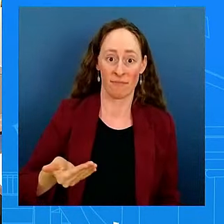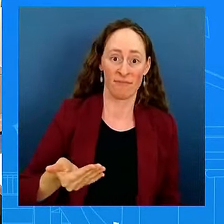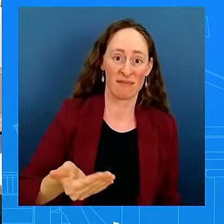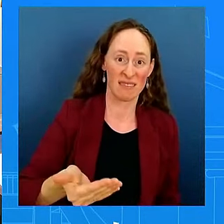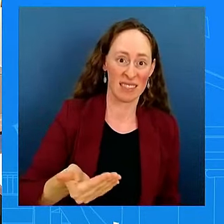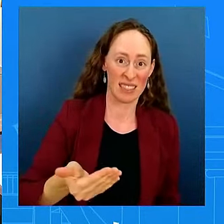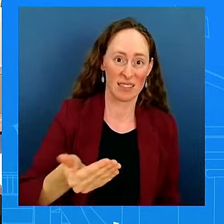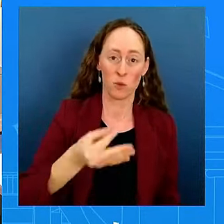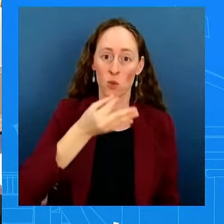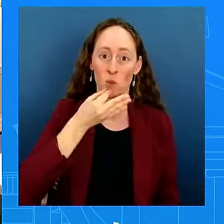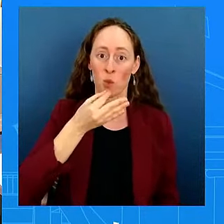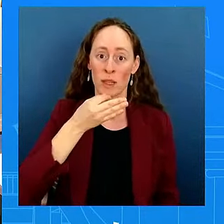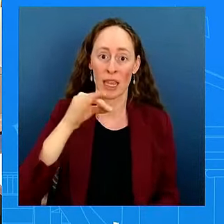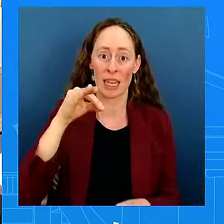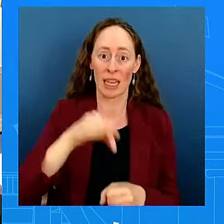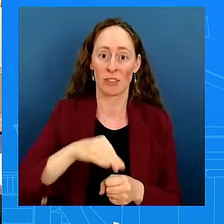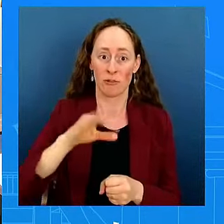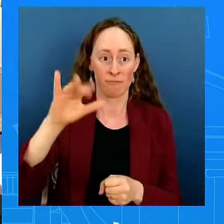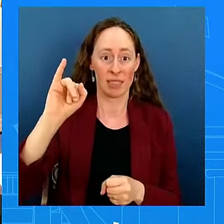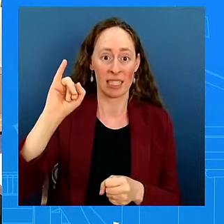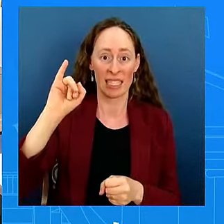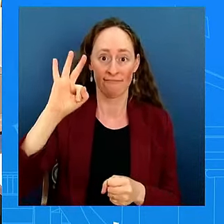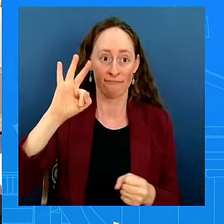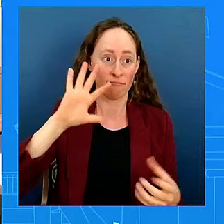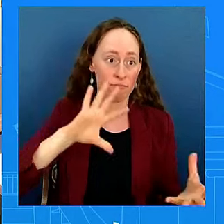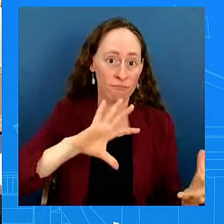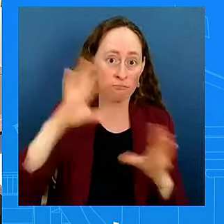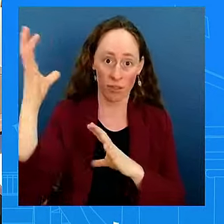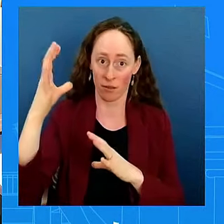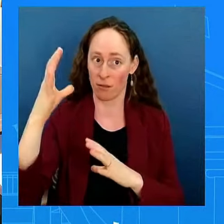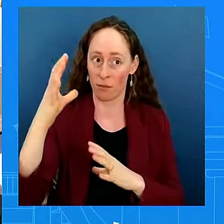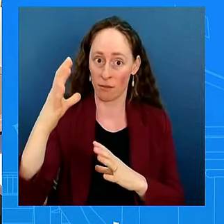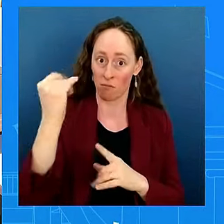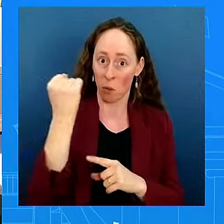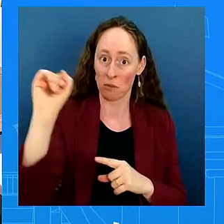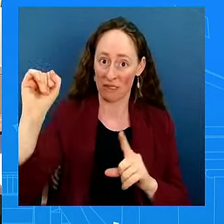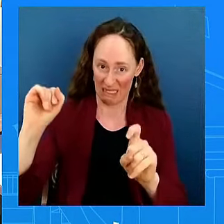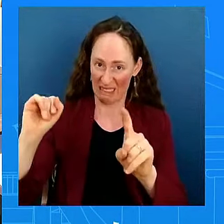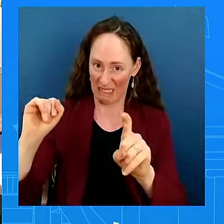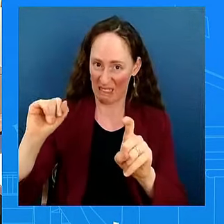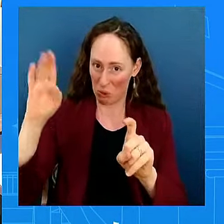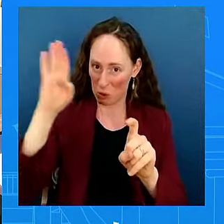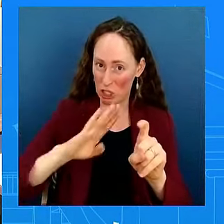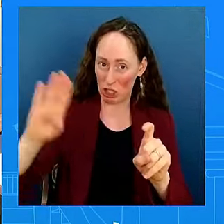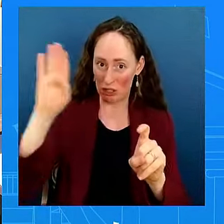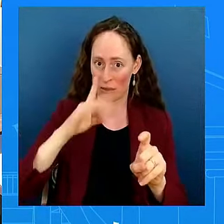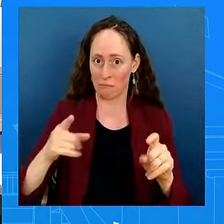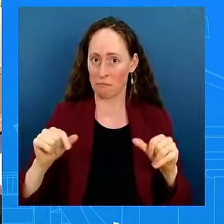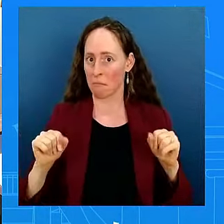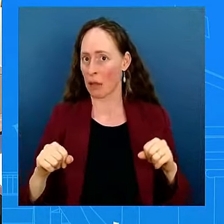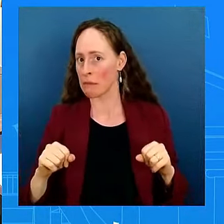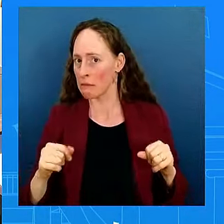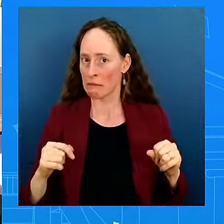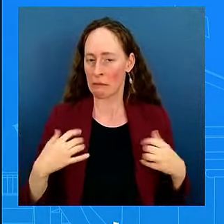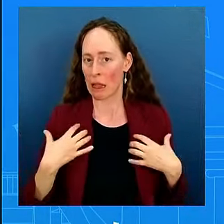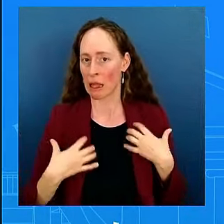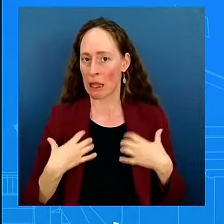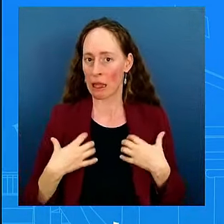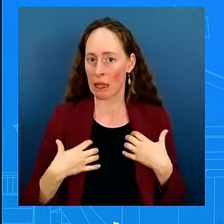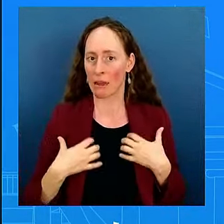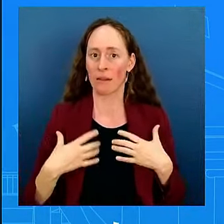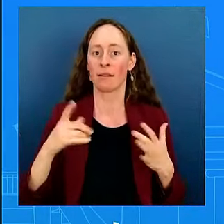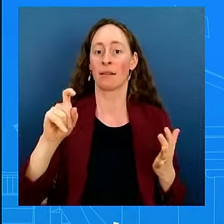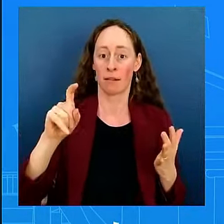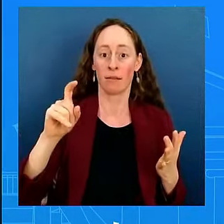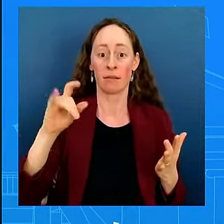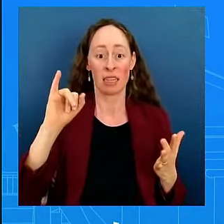baseless challenges to election certification, and is the administration doing anything to prevent or protect against danger? So I'm going to be